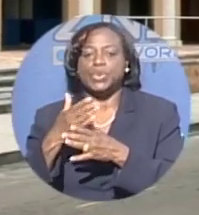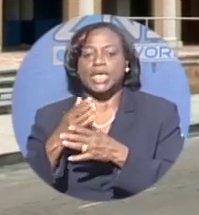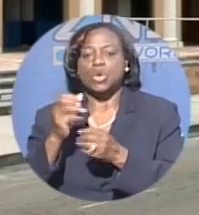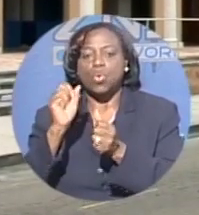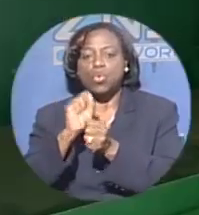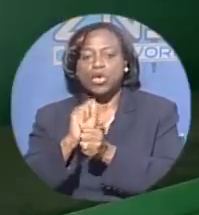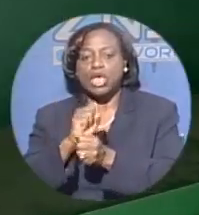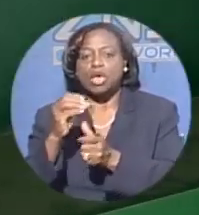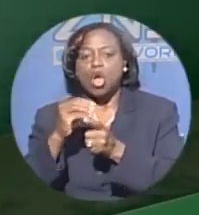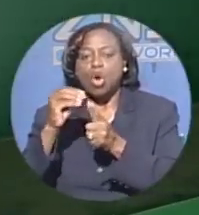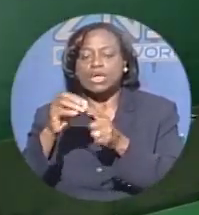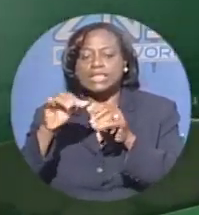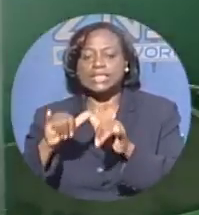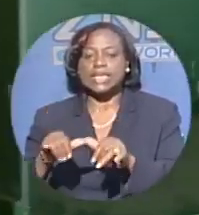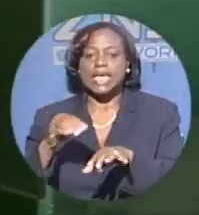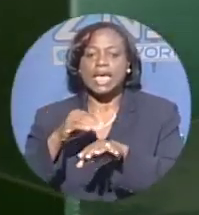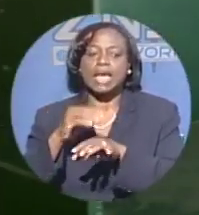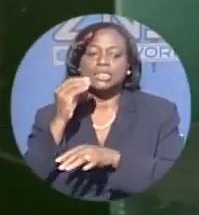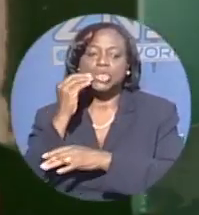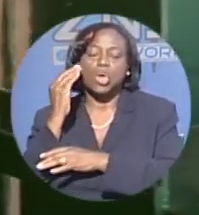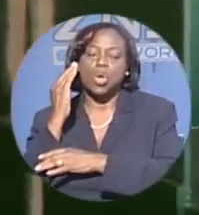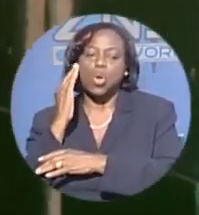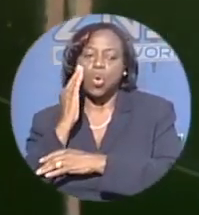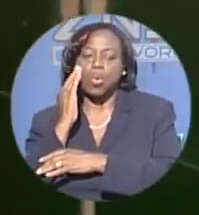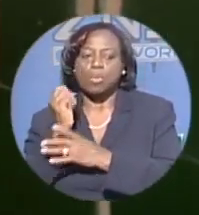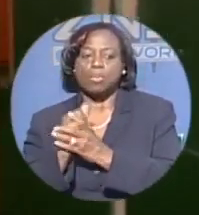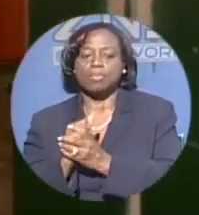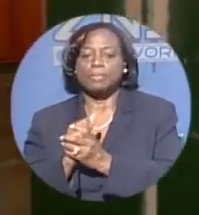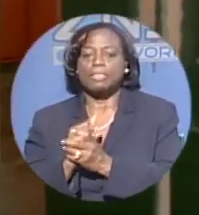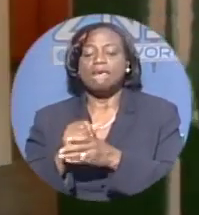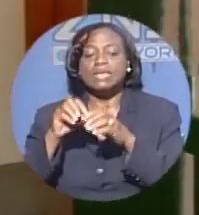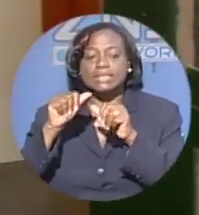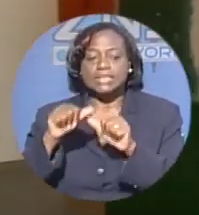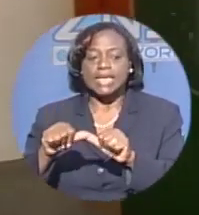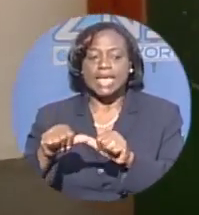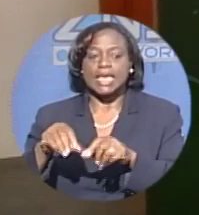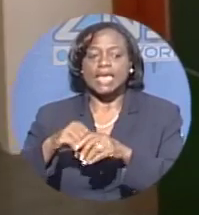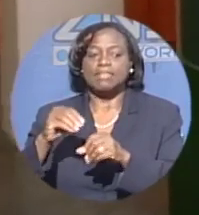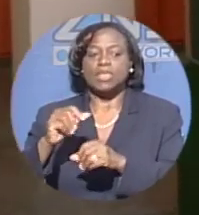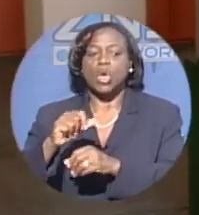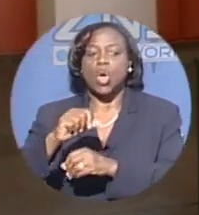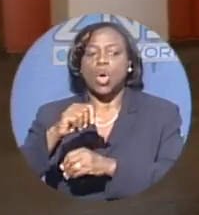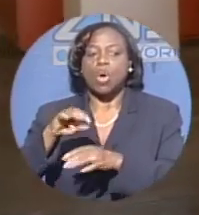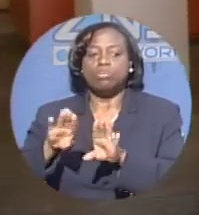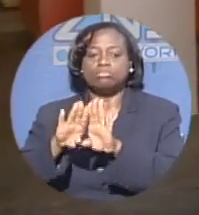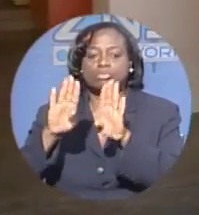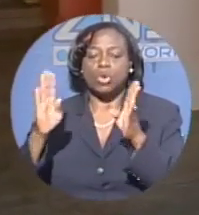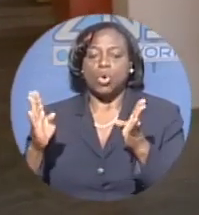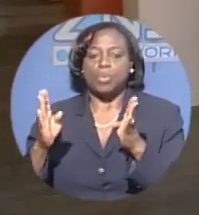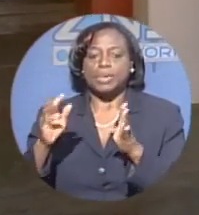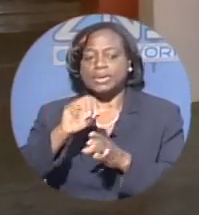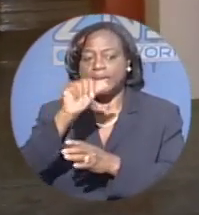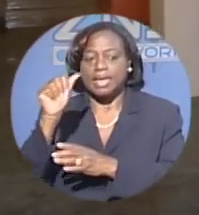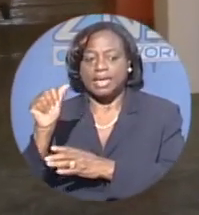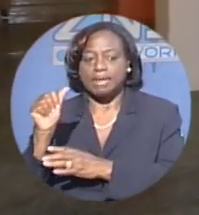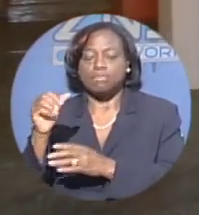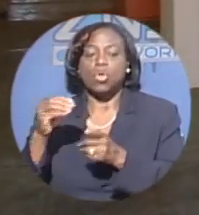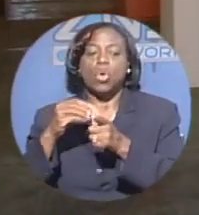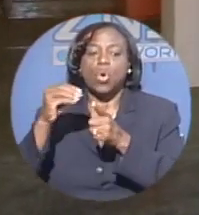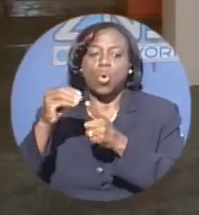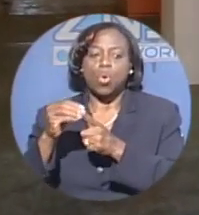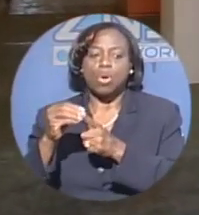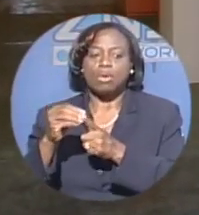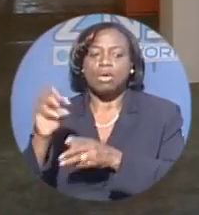stall in the open air and being subjected to varying weather conditions or staying at Woods Rogers Walk, another temporary